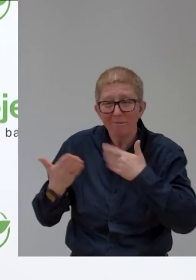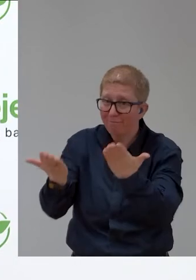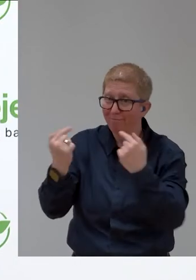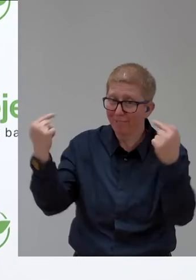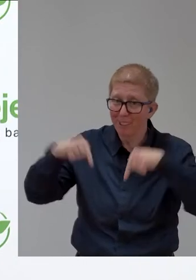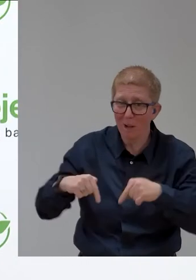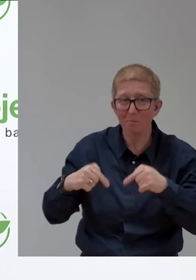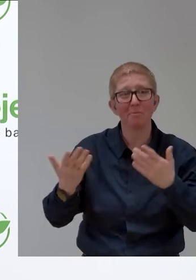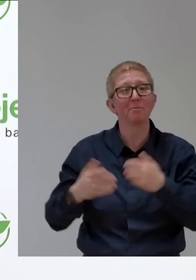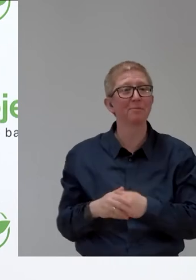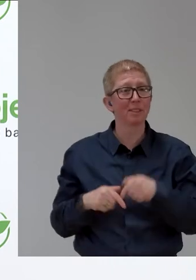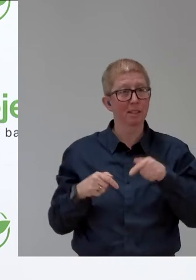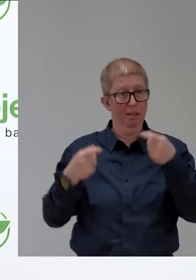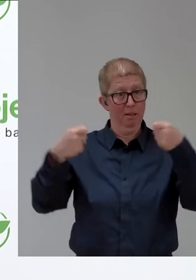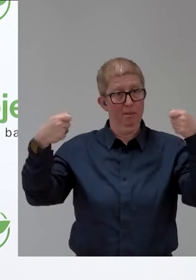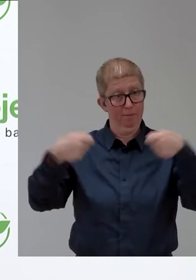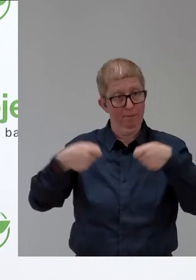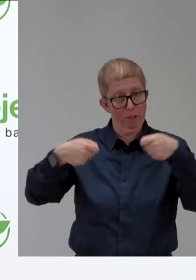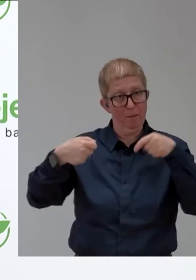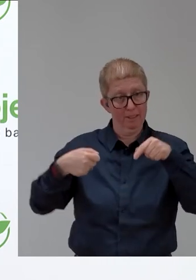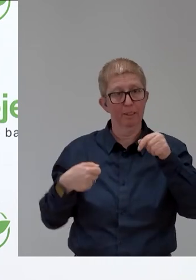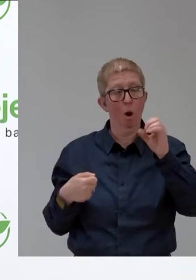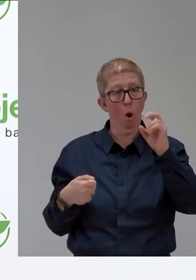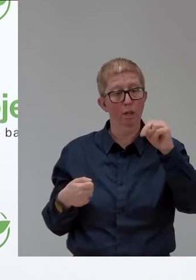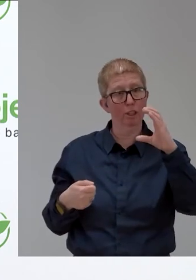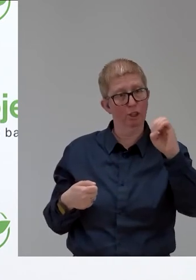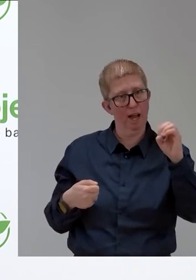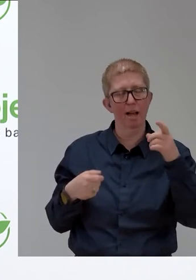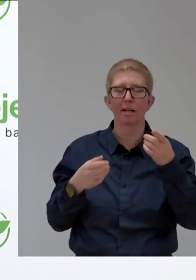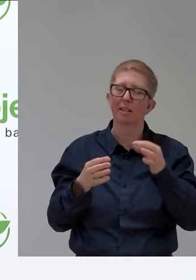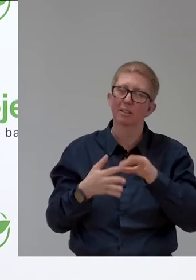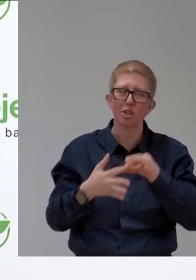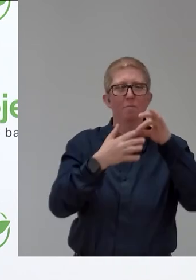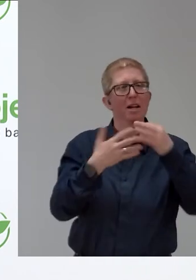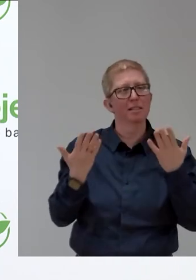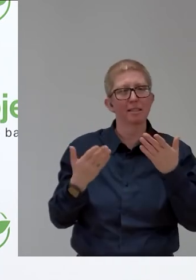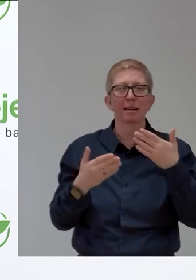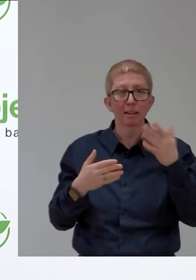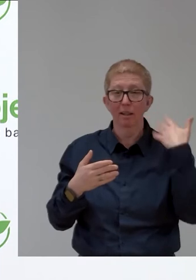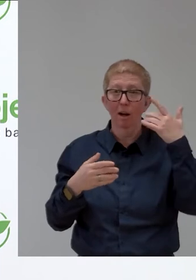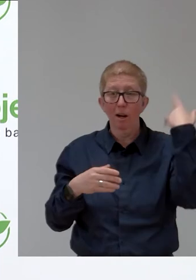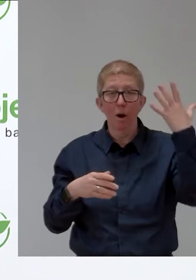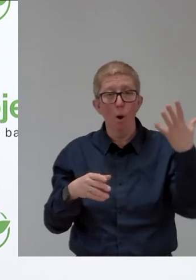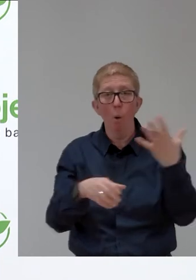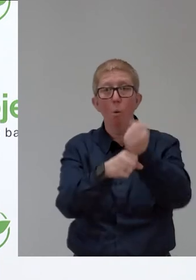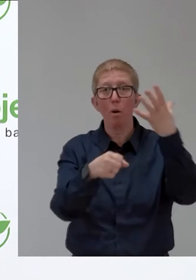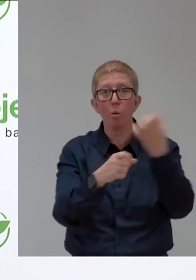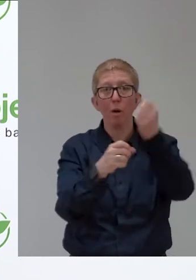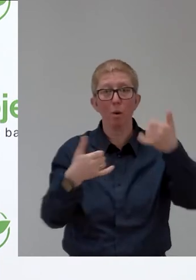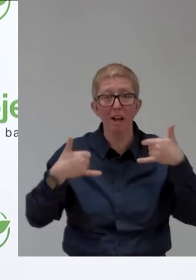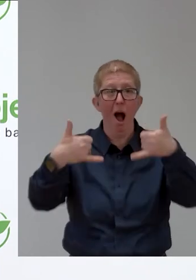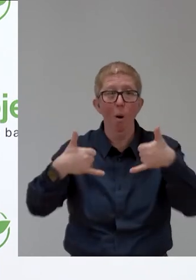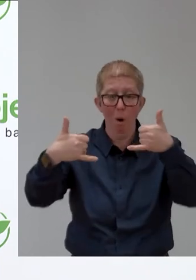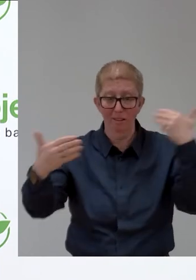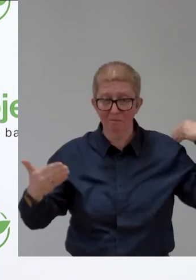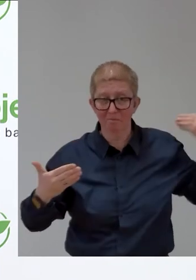is one of our most important partners. And I think the organization that has been most awarded maybe of all awardees,